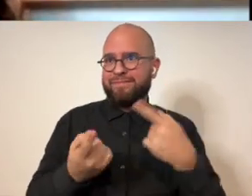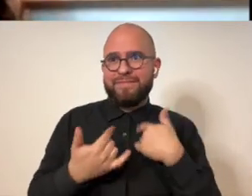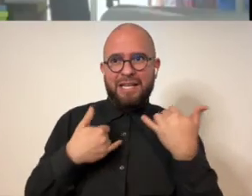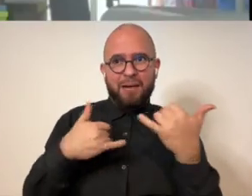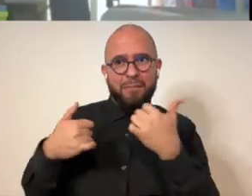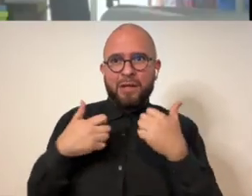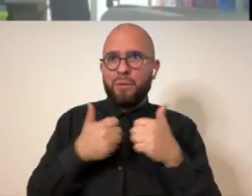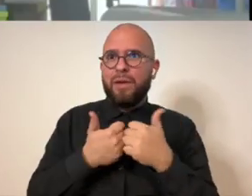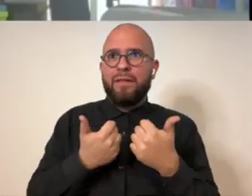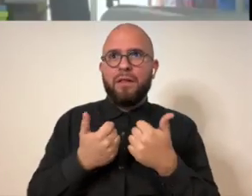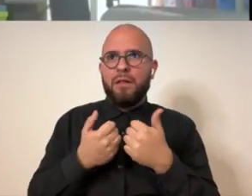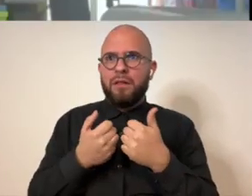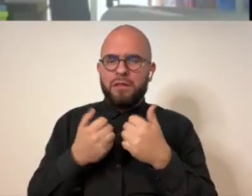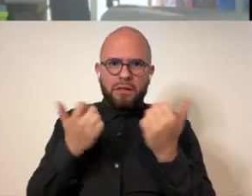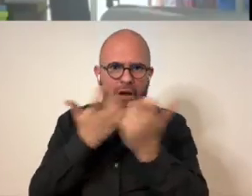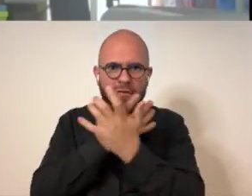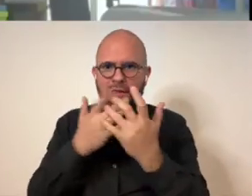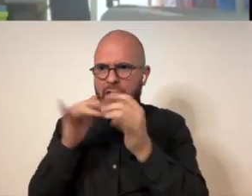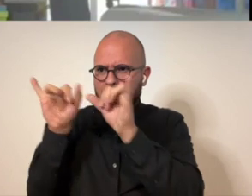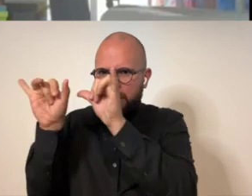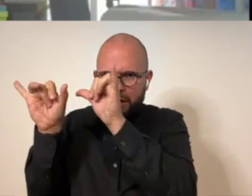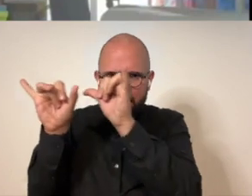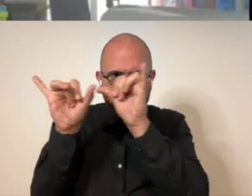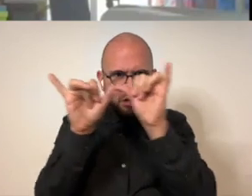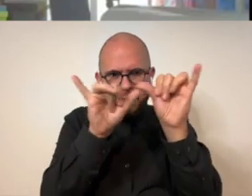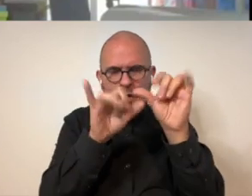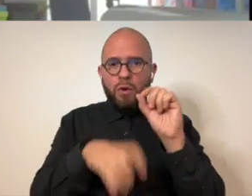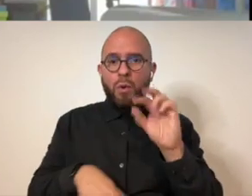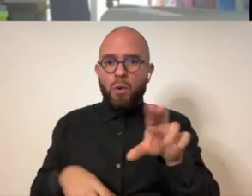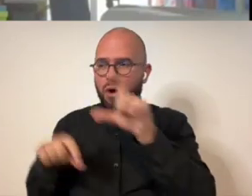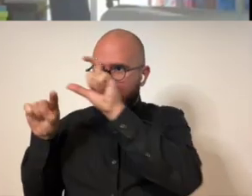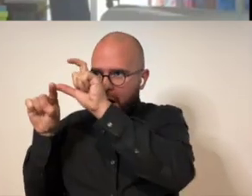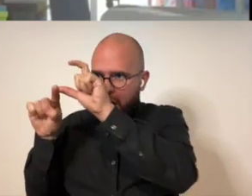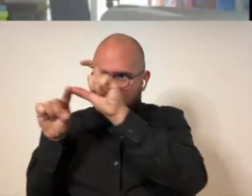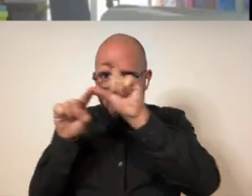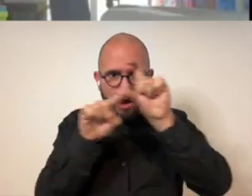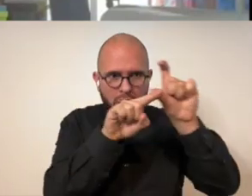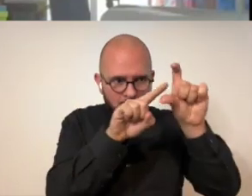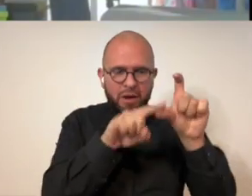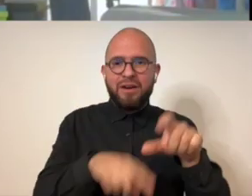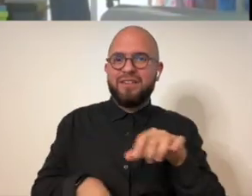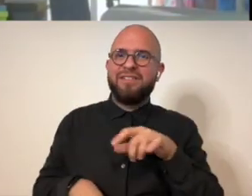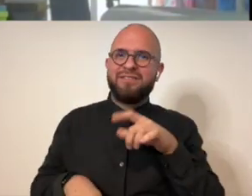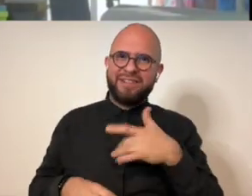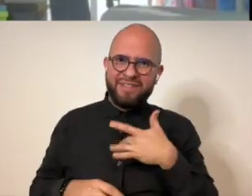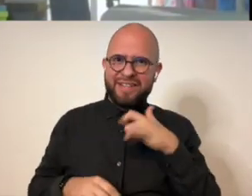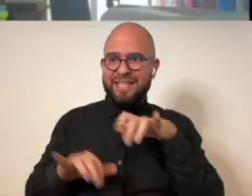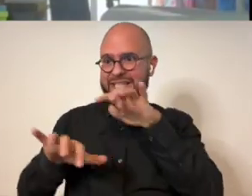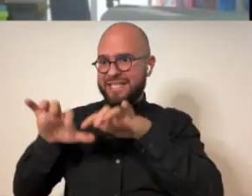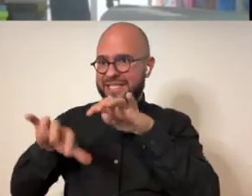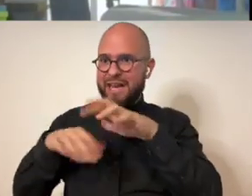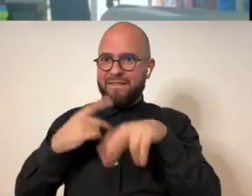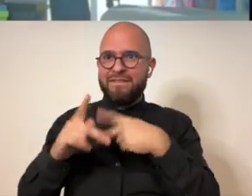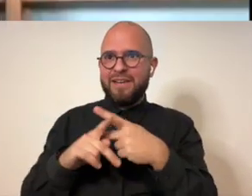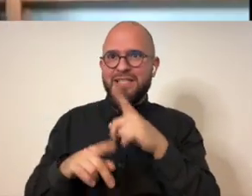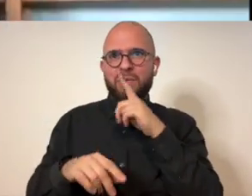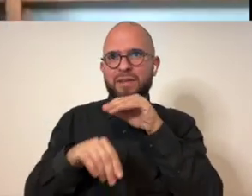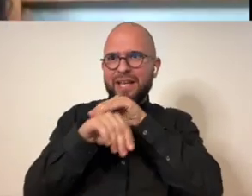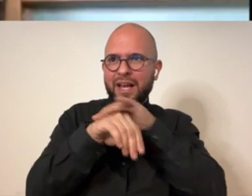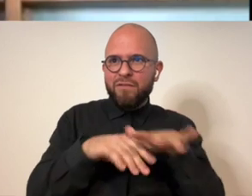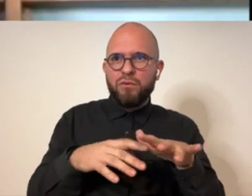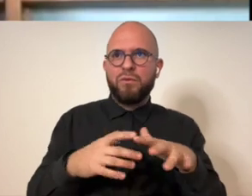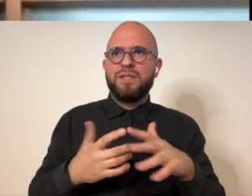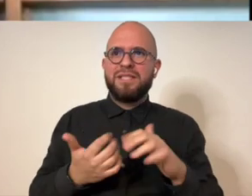letters so i've played with really uniform all caps in some of the typeface yeah really